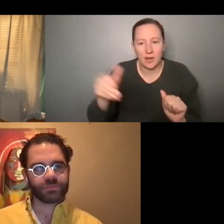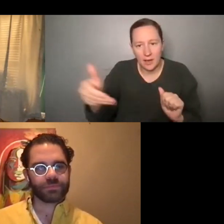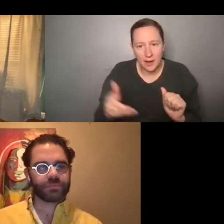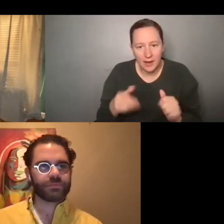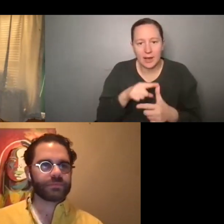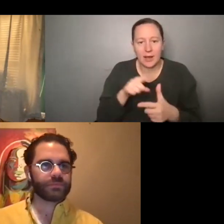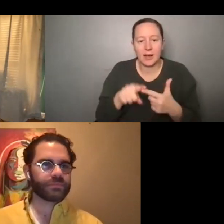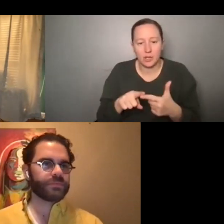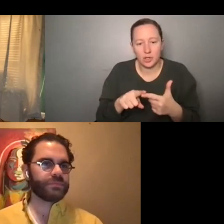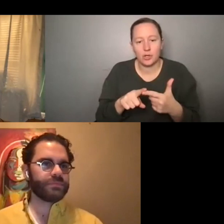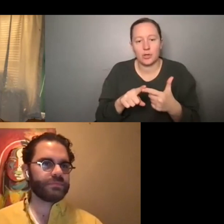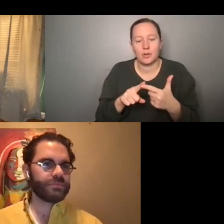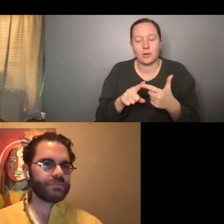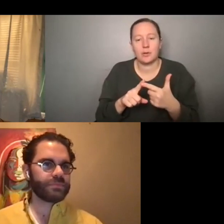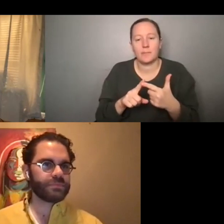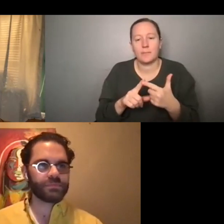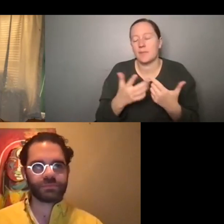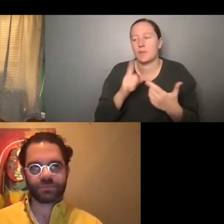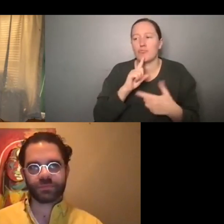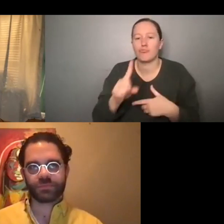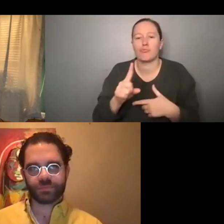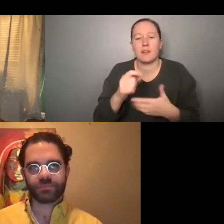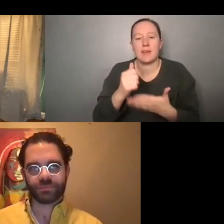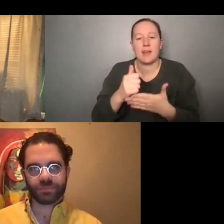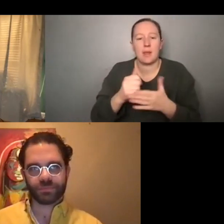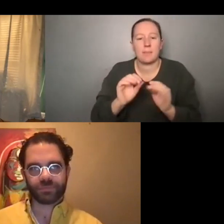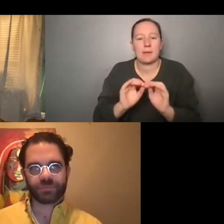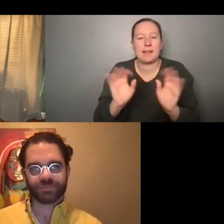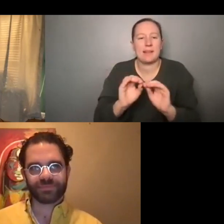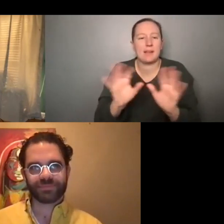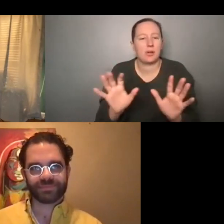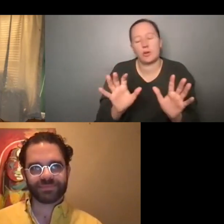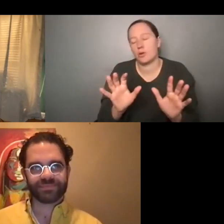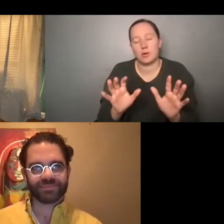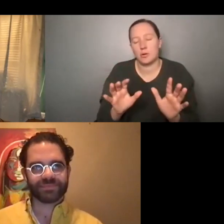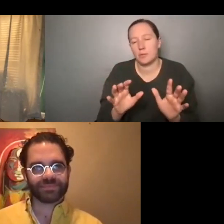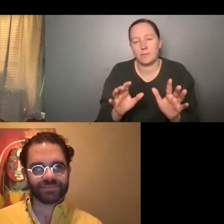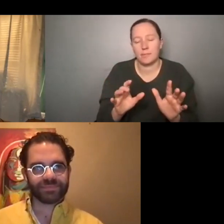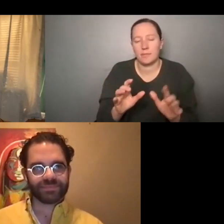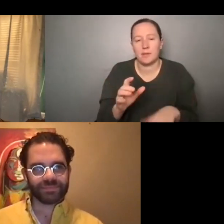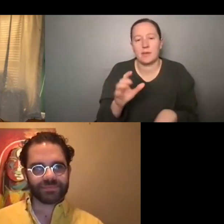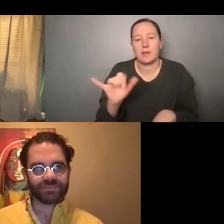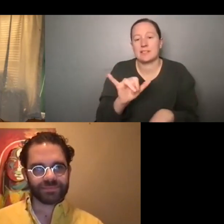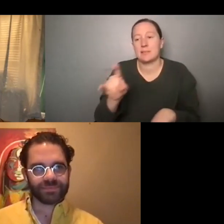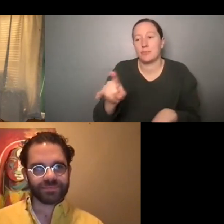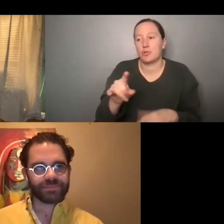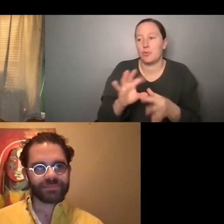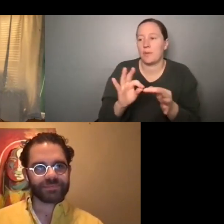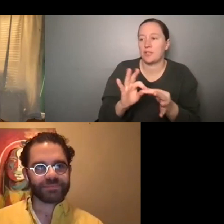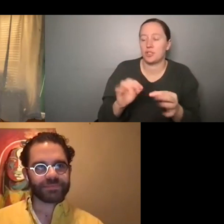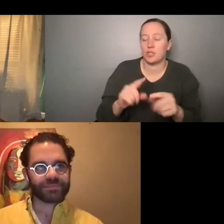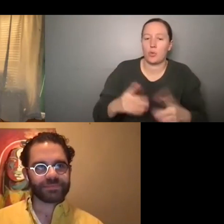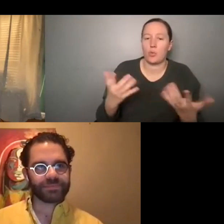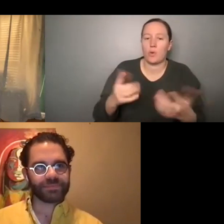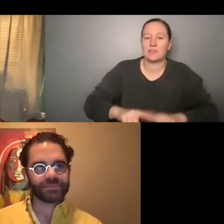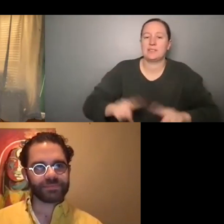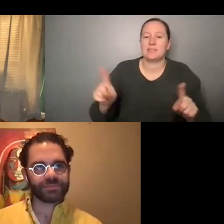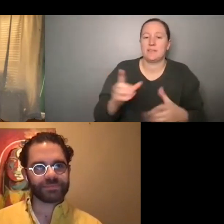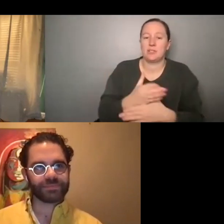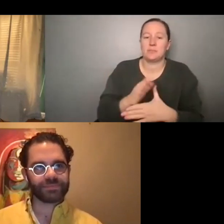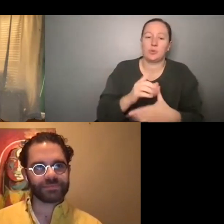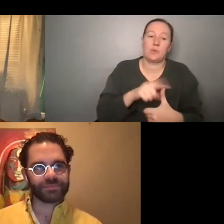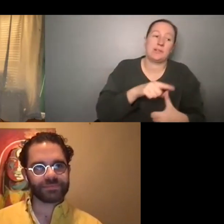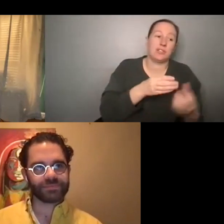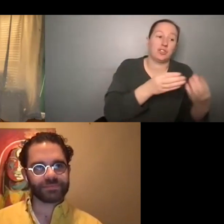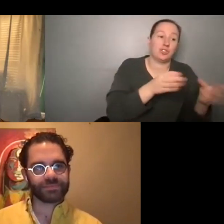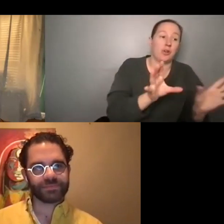um, kind of demystifying, hopefully some of those things like you mentioned, Sam, like the difference between a general meeting and a staffing